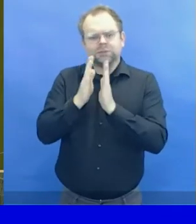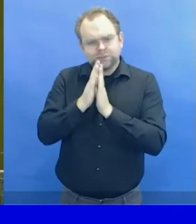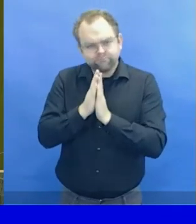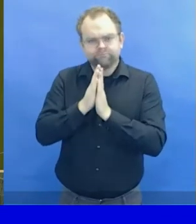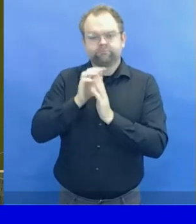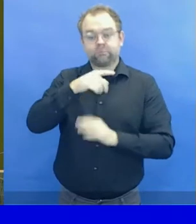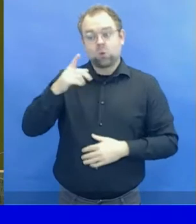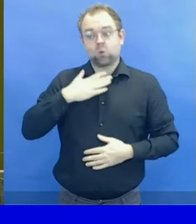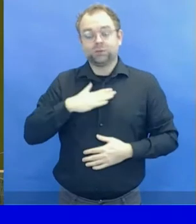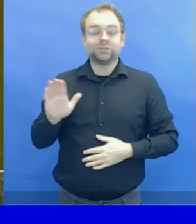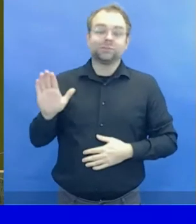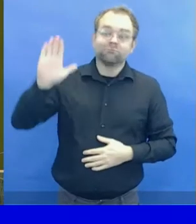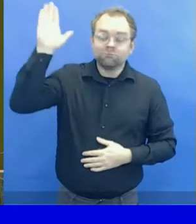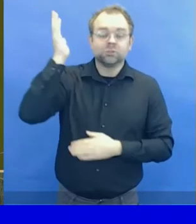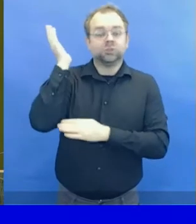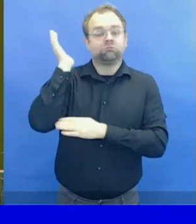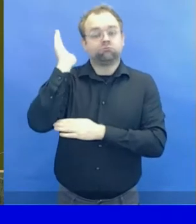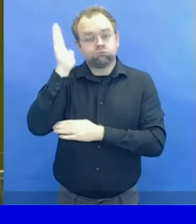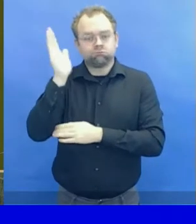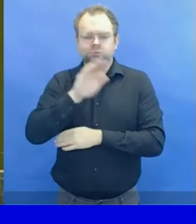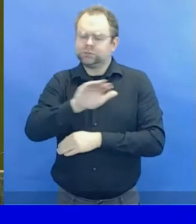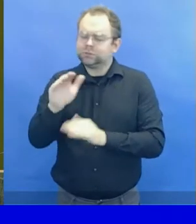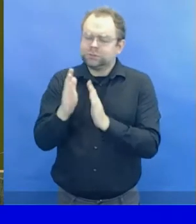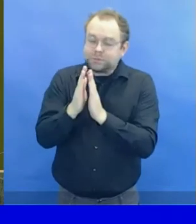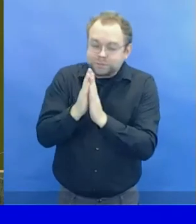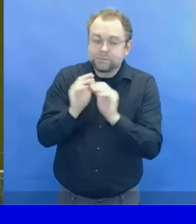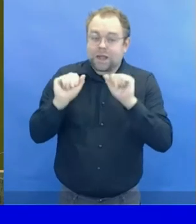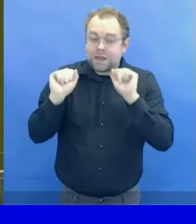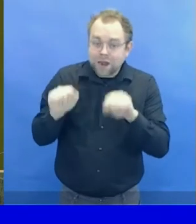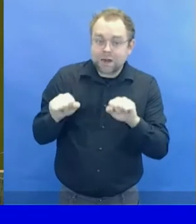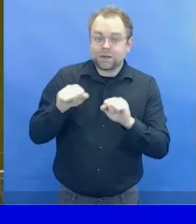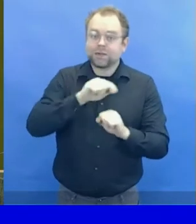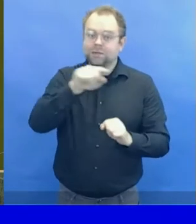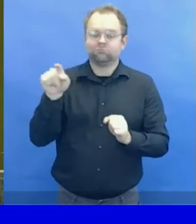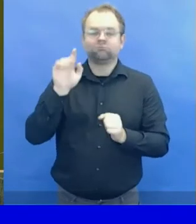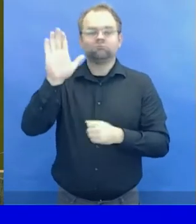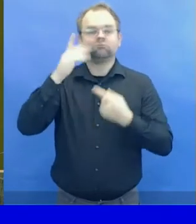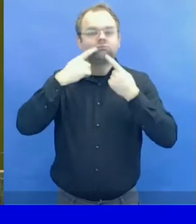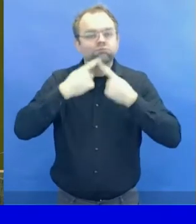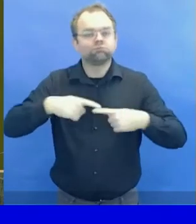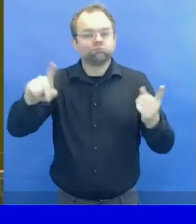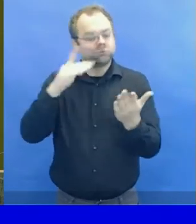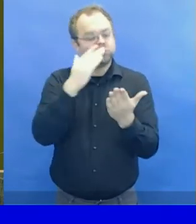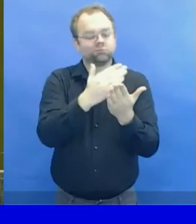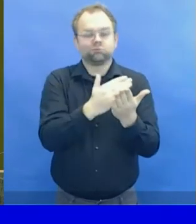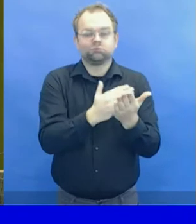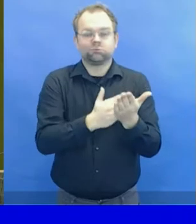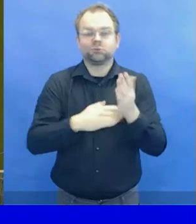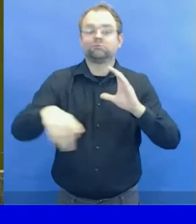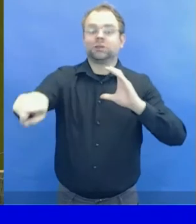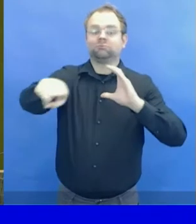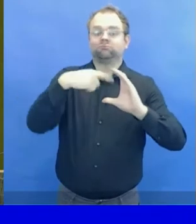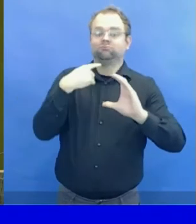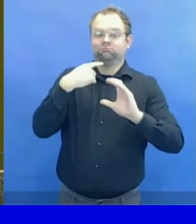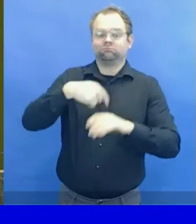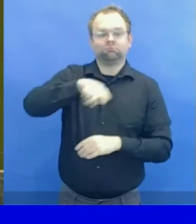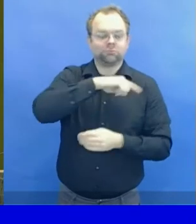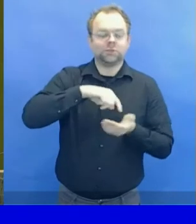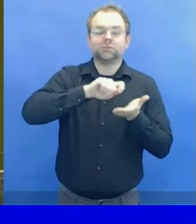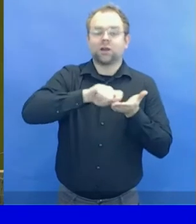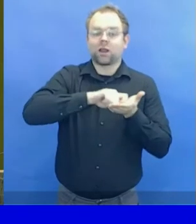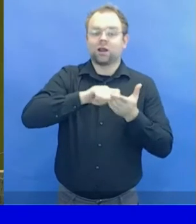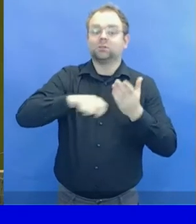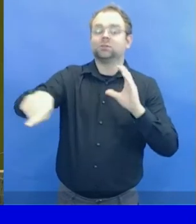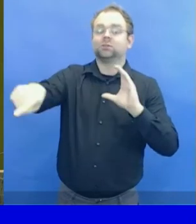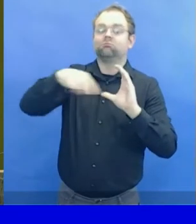Lastly, as you are aware, only one representative per delegation is allowed